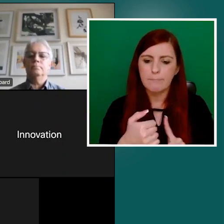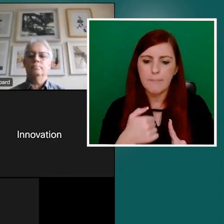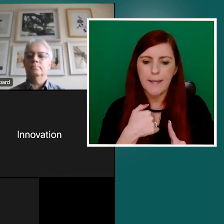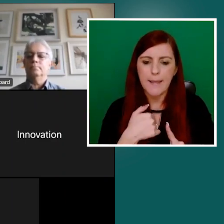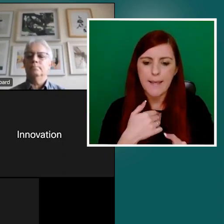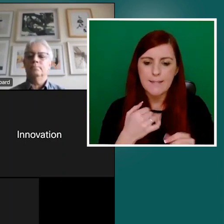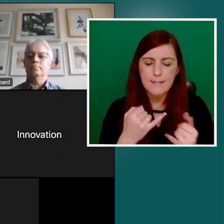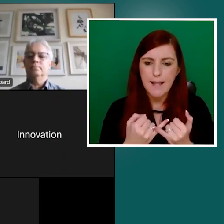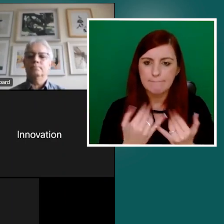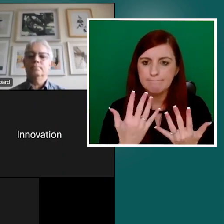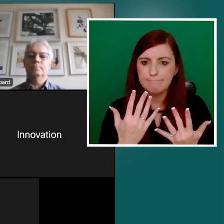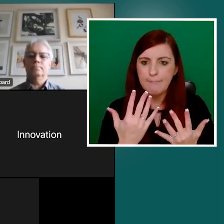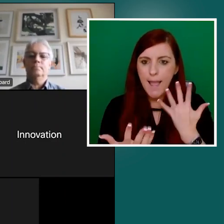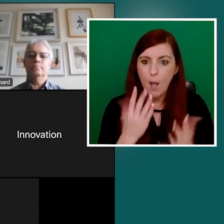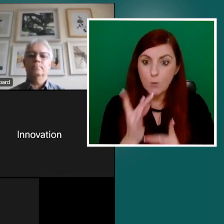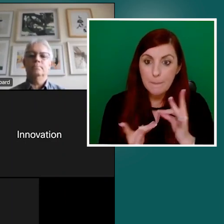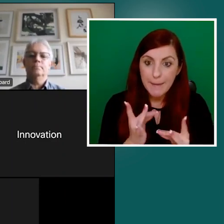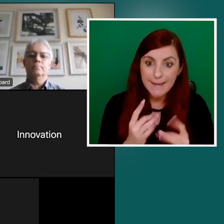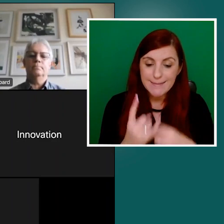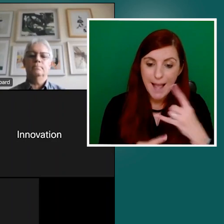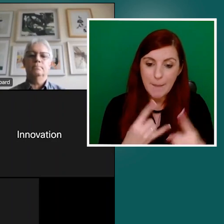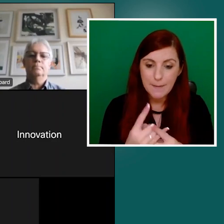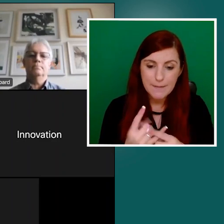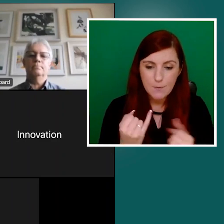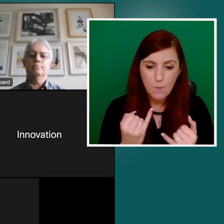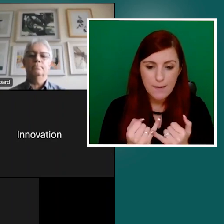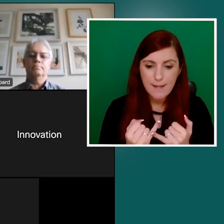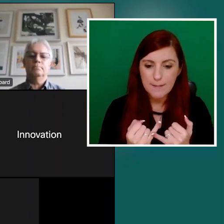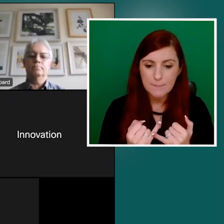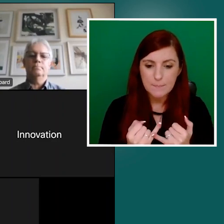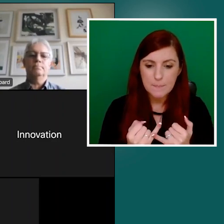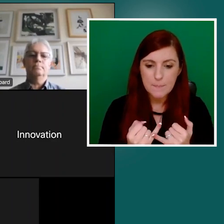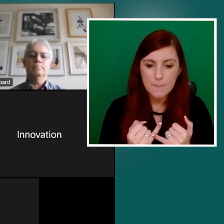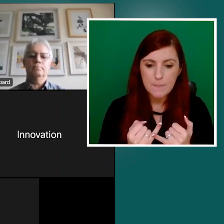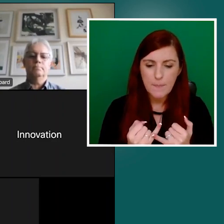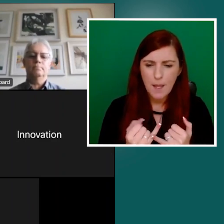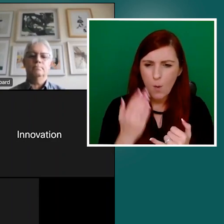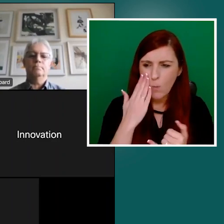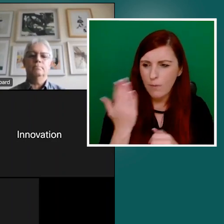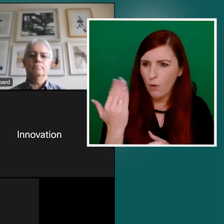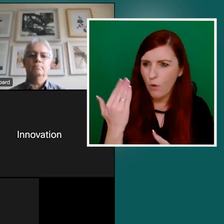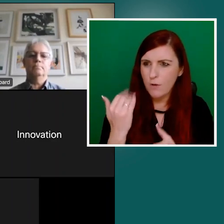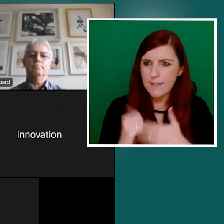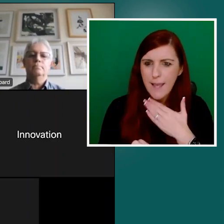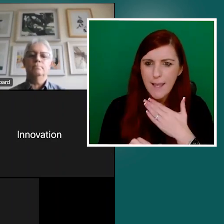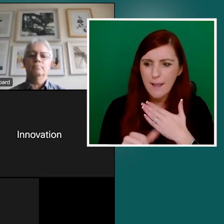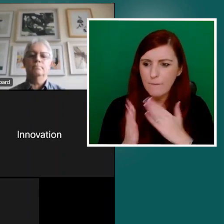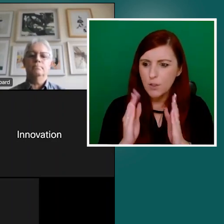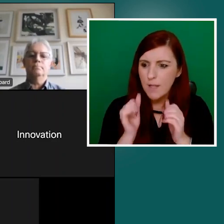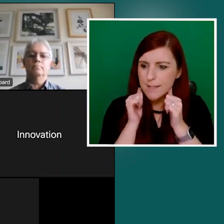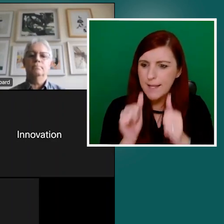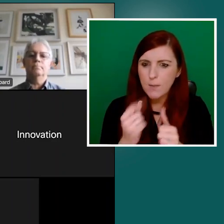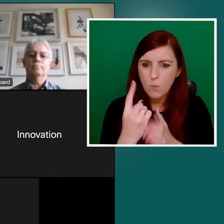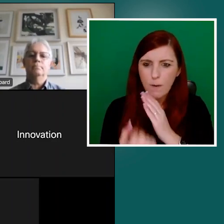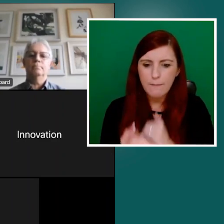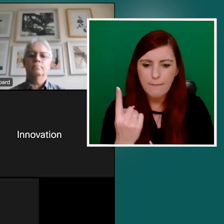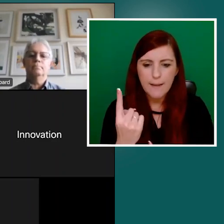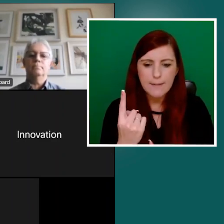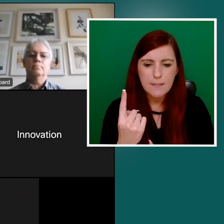the other day, uh, I attended an event hosted by the Irish Taxation Institute about a